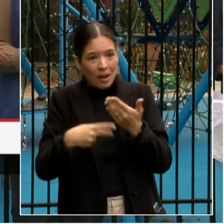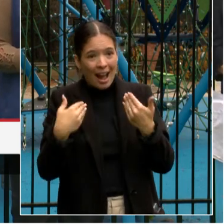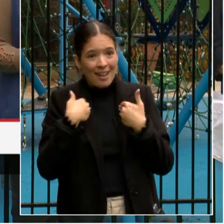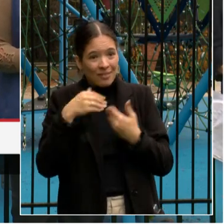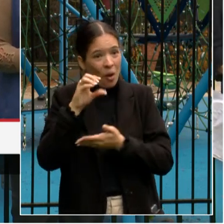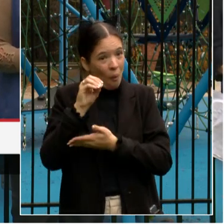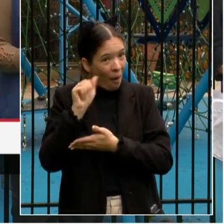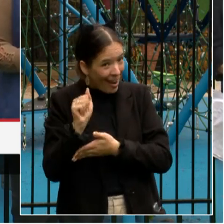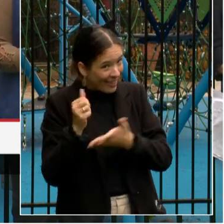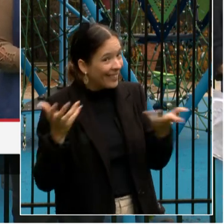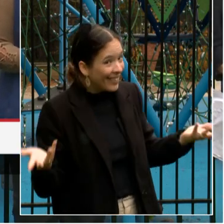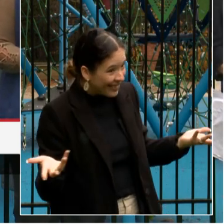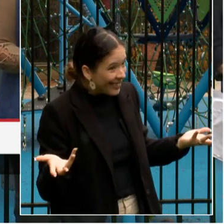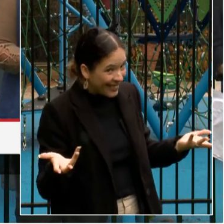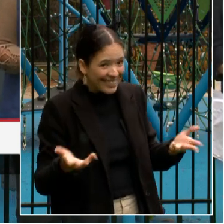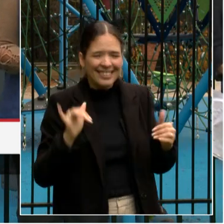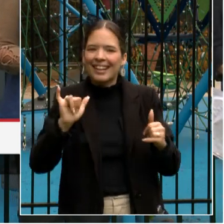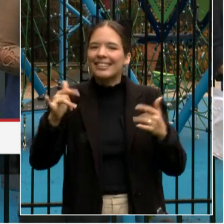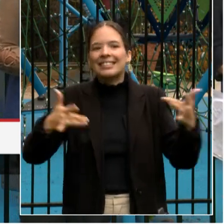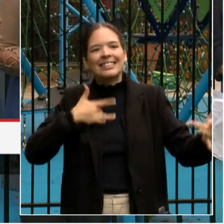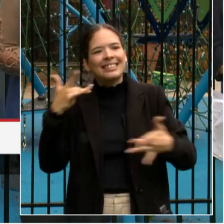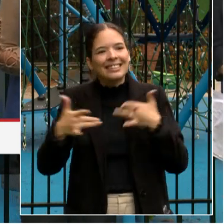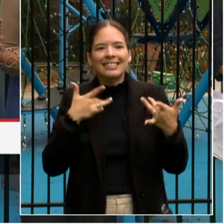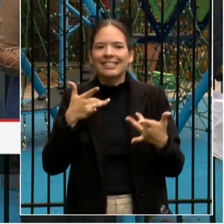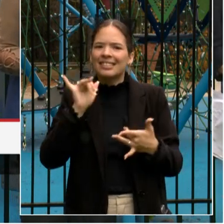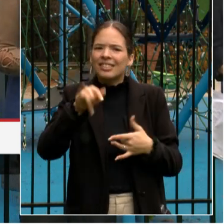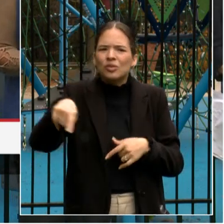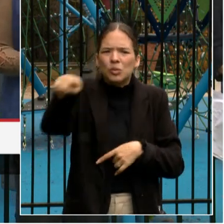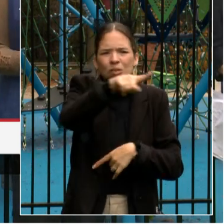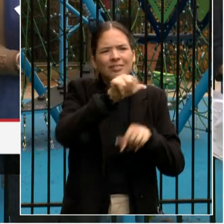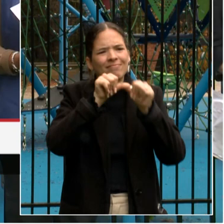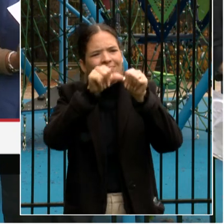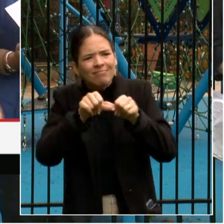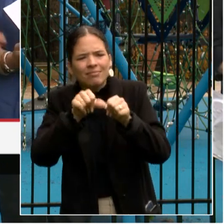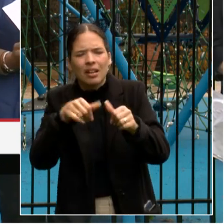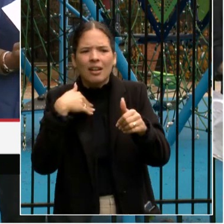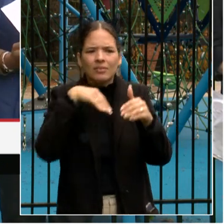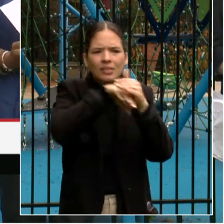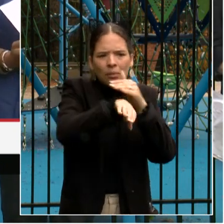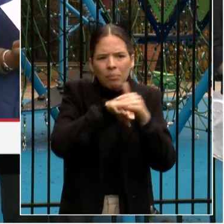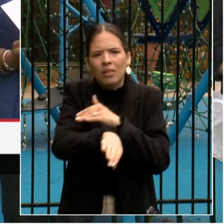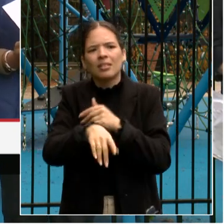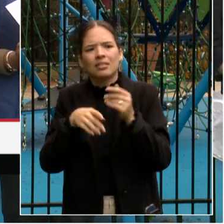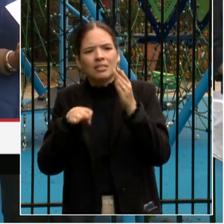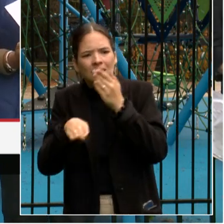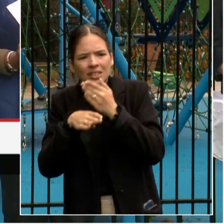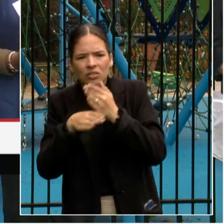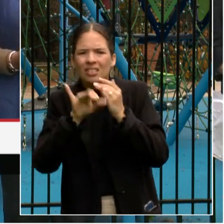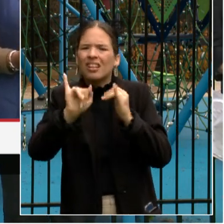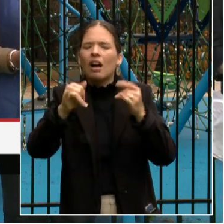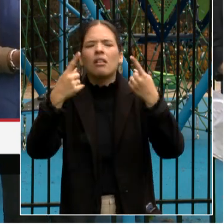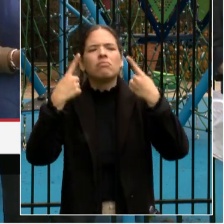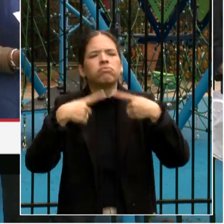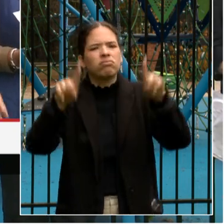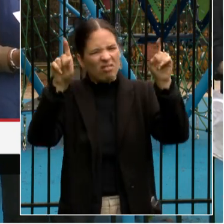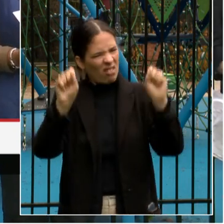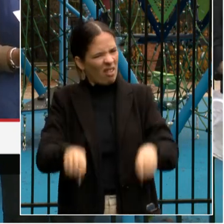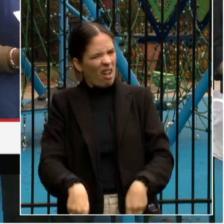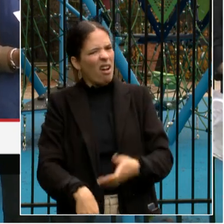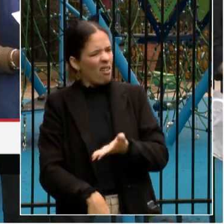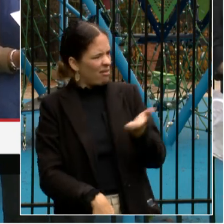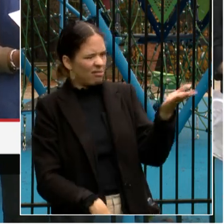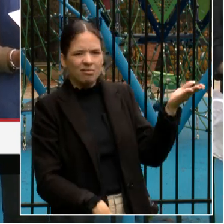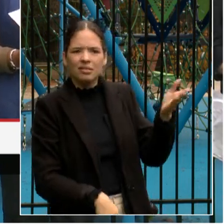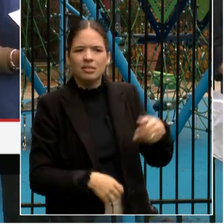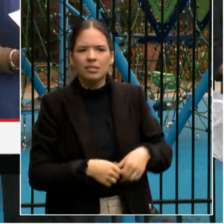So we're excited that you continue to have access to what you need to be successful. This wouldn't be possible without the collaboration and